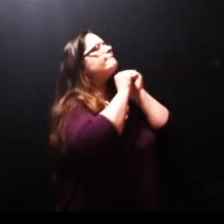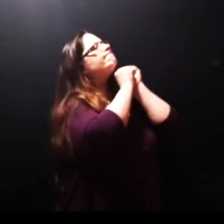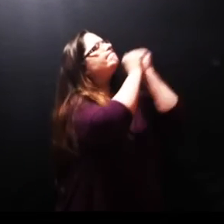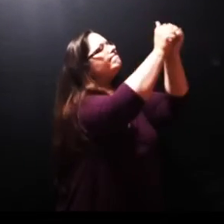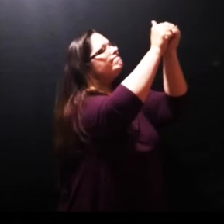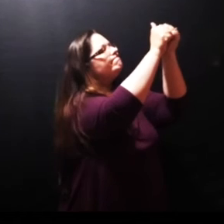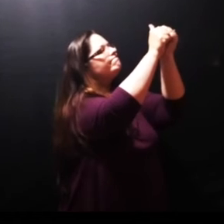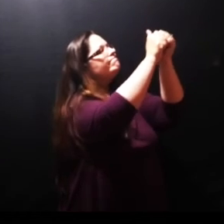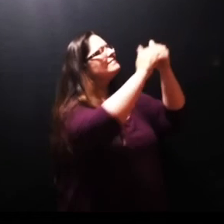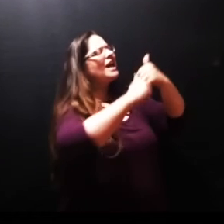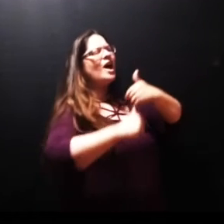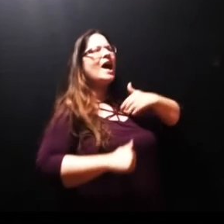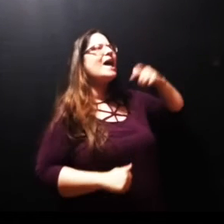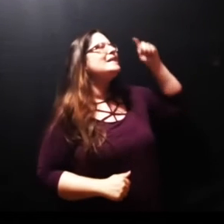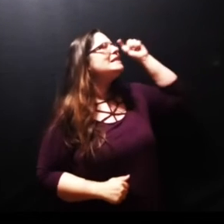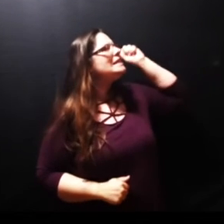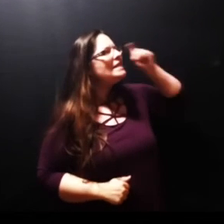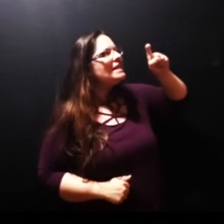I need you